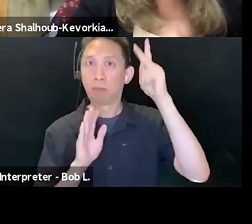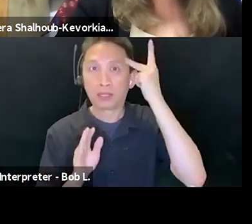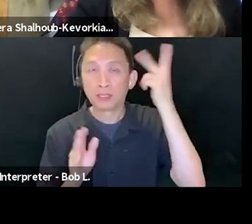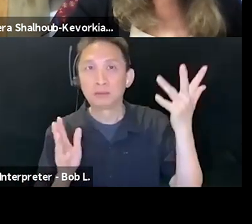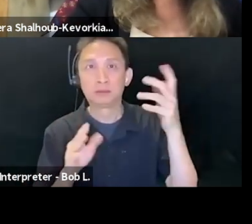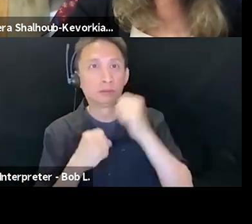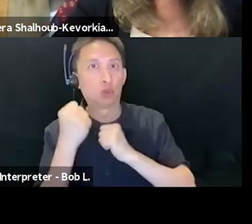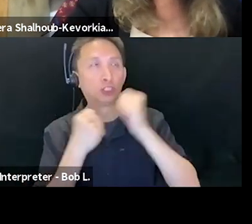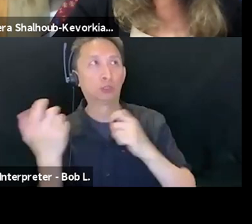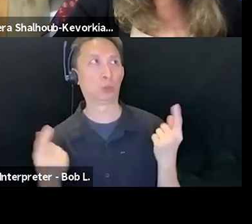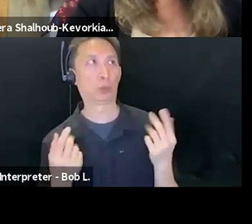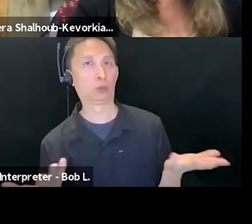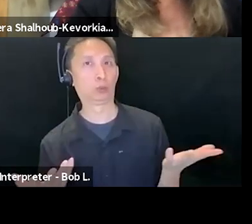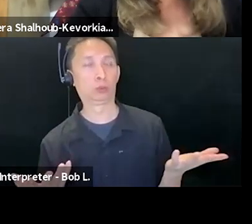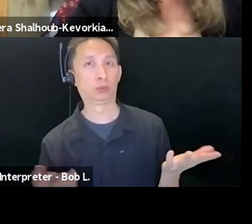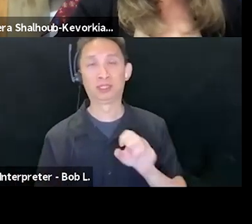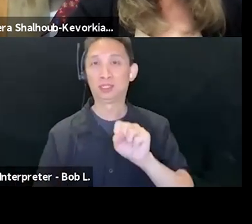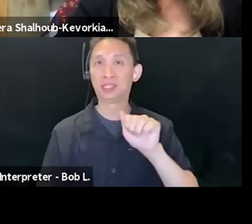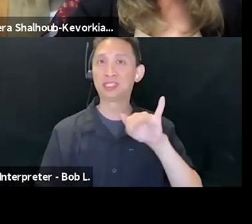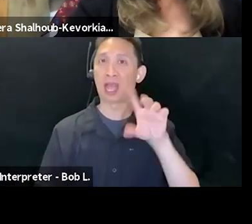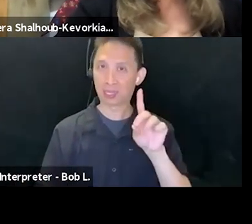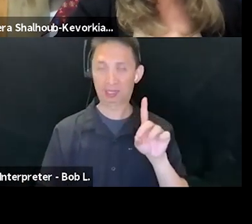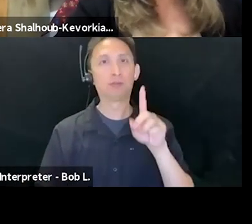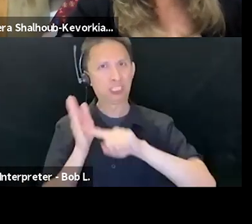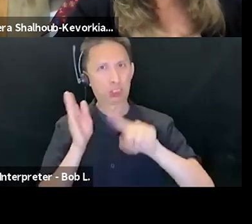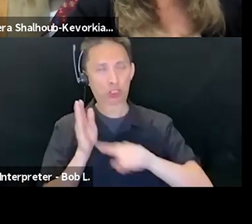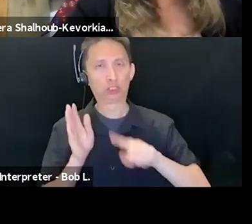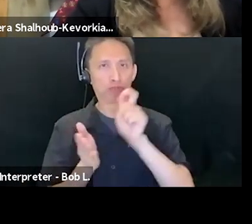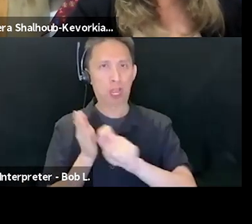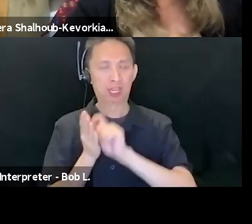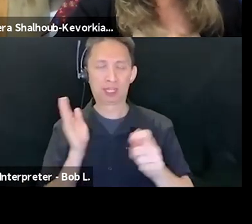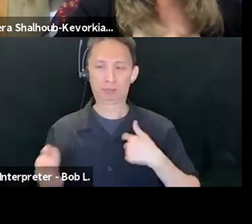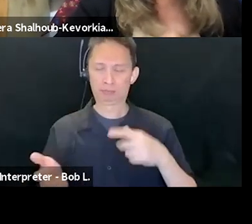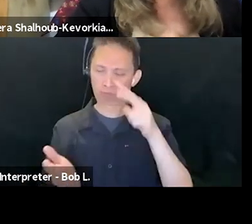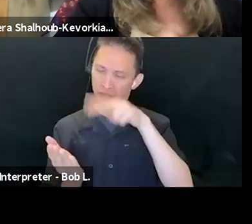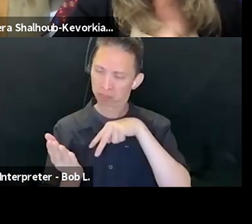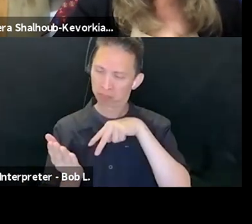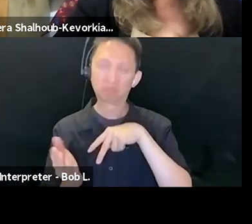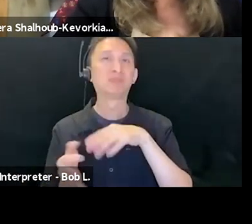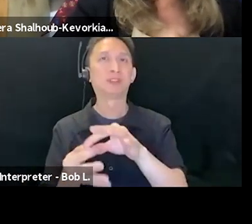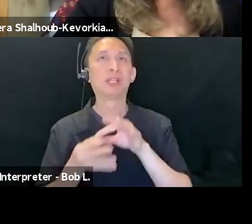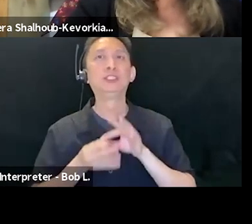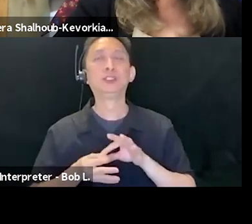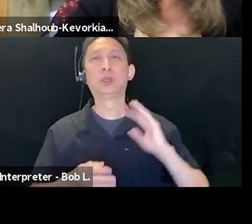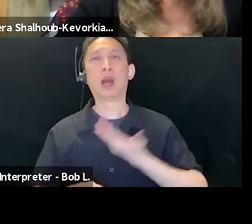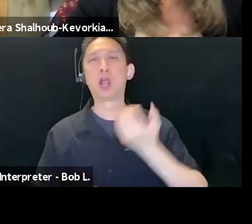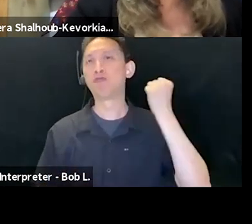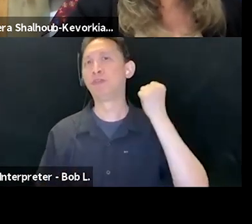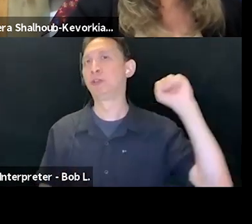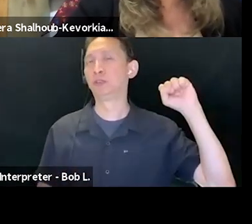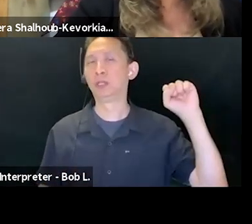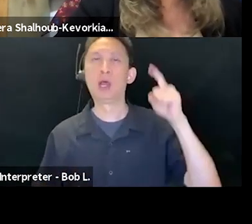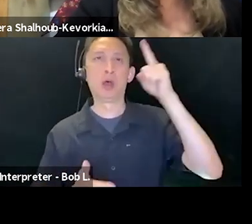us. I engage with Saeed to talk about refusal. Our refusal to accept how and what is knowable and being